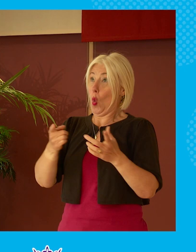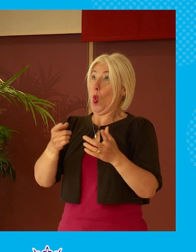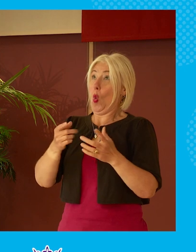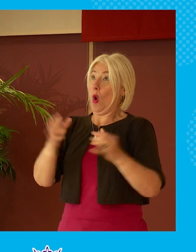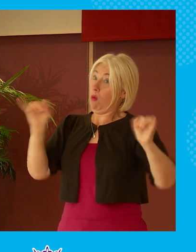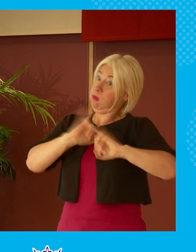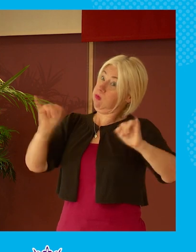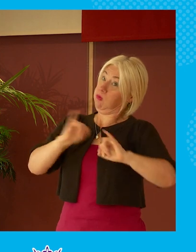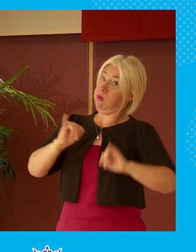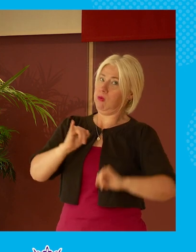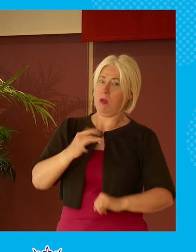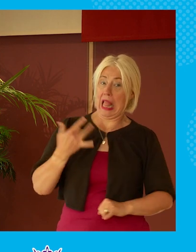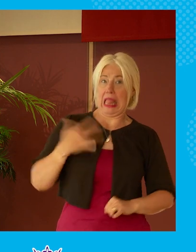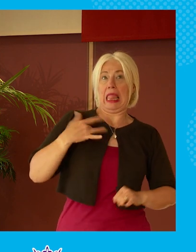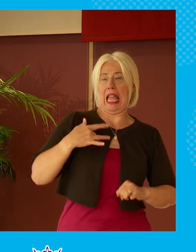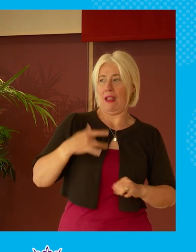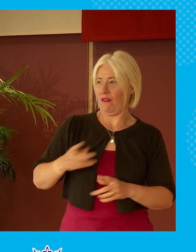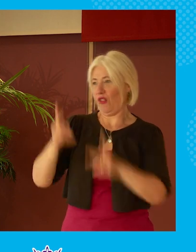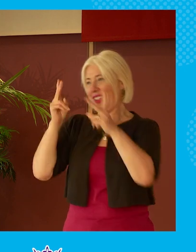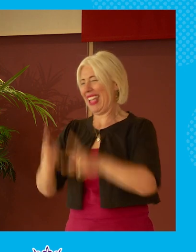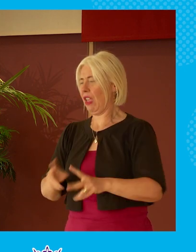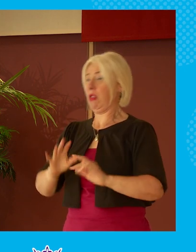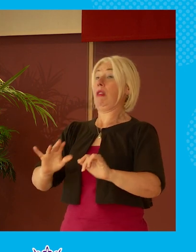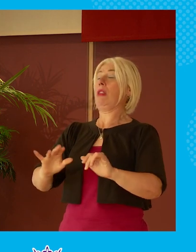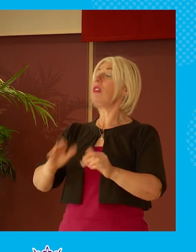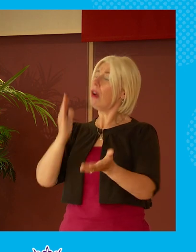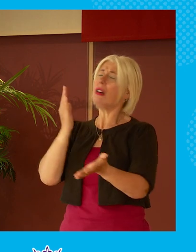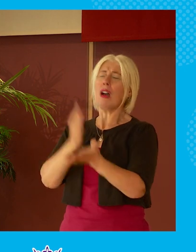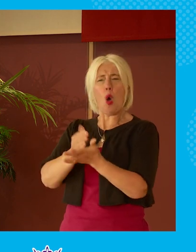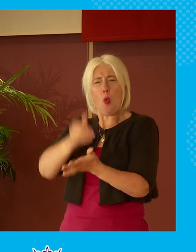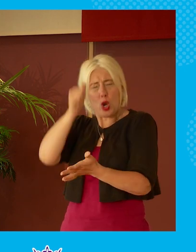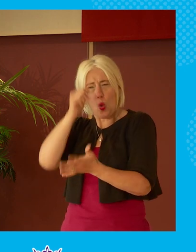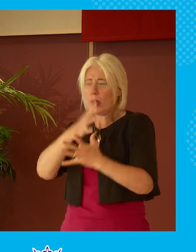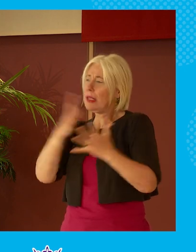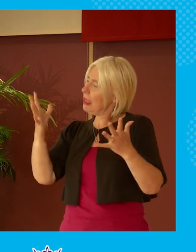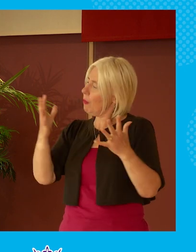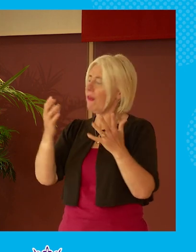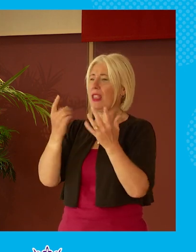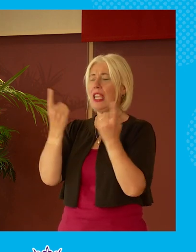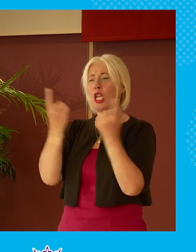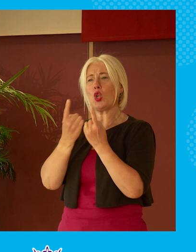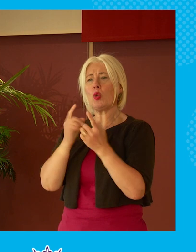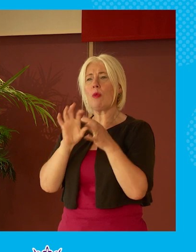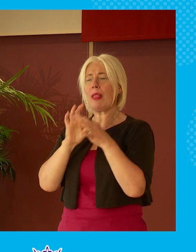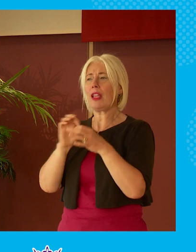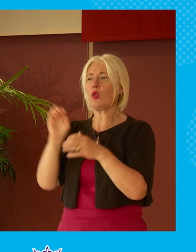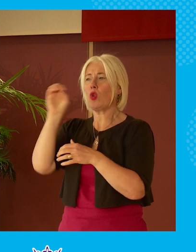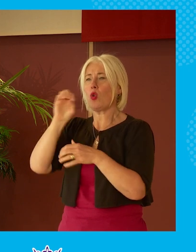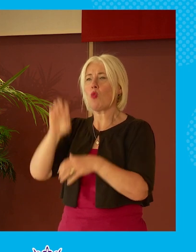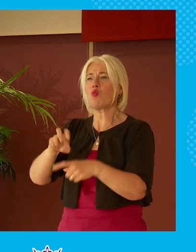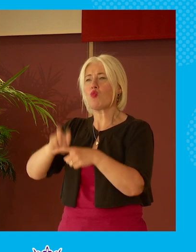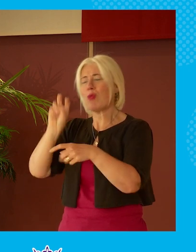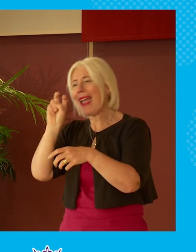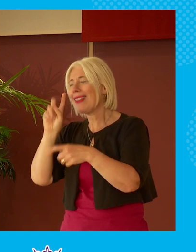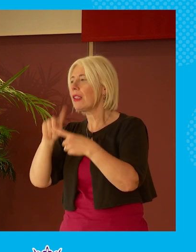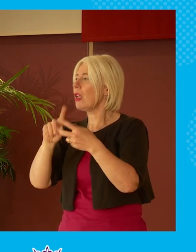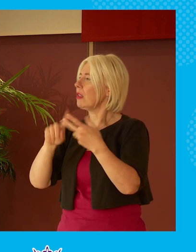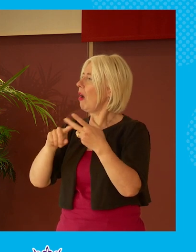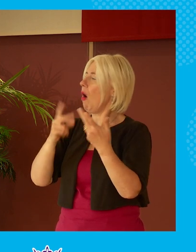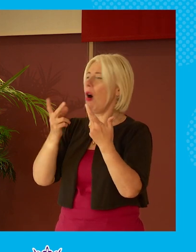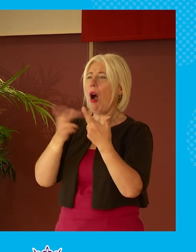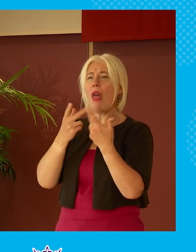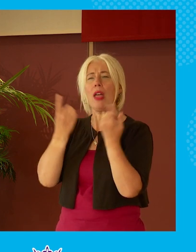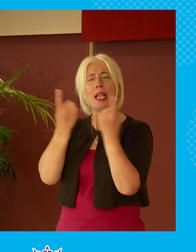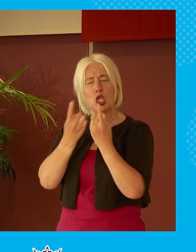no doubt we have had very profound issues to discuss around for example brexit and the fissures that that's created in politics but if you look